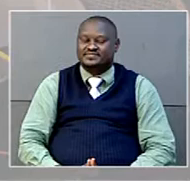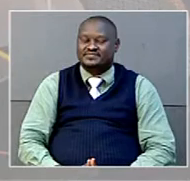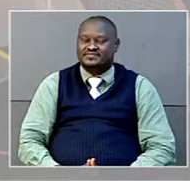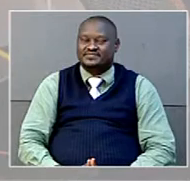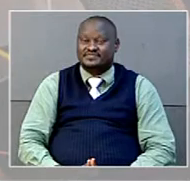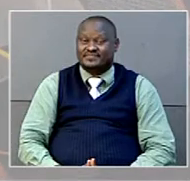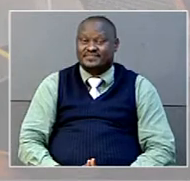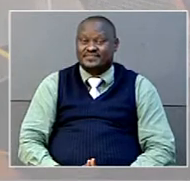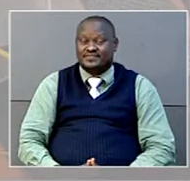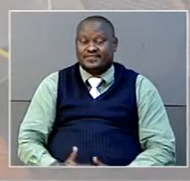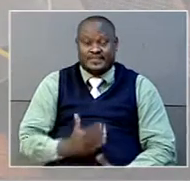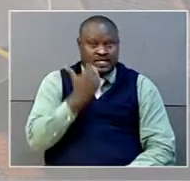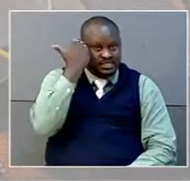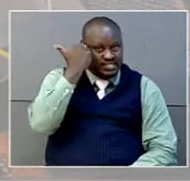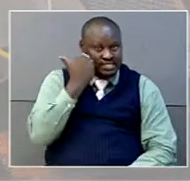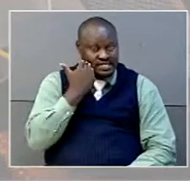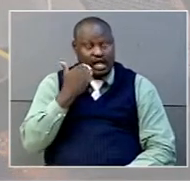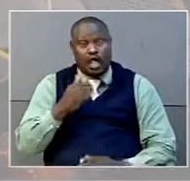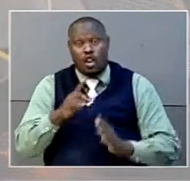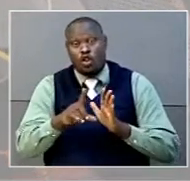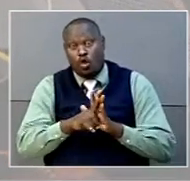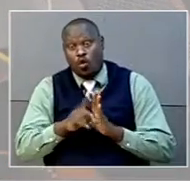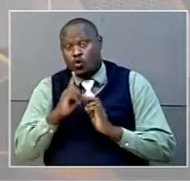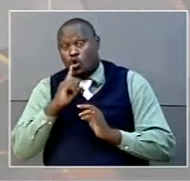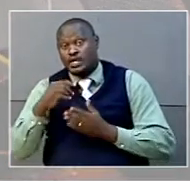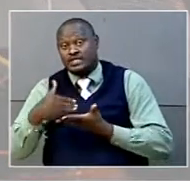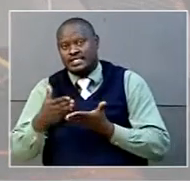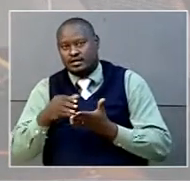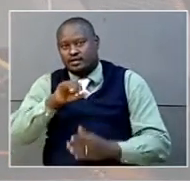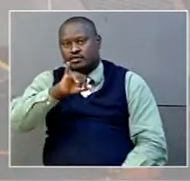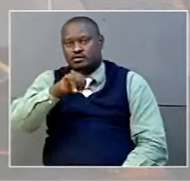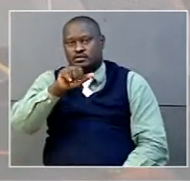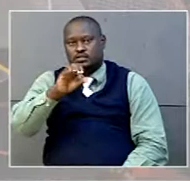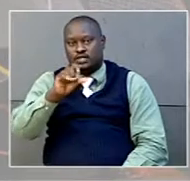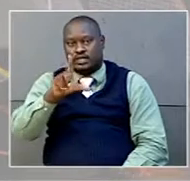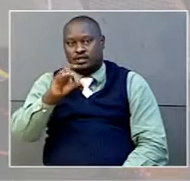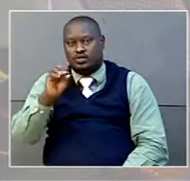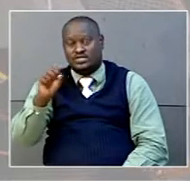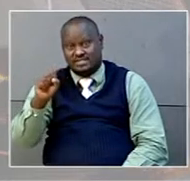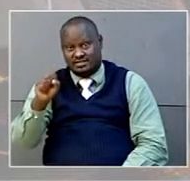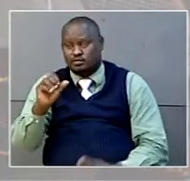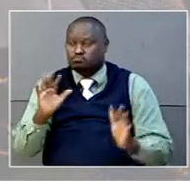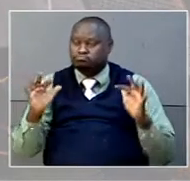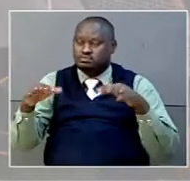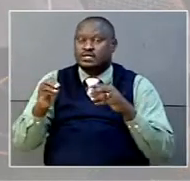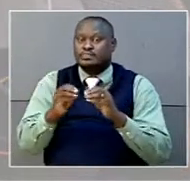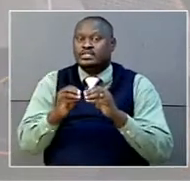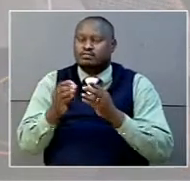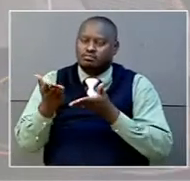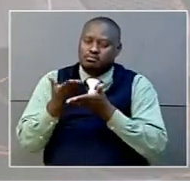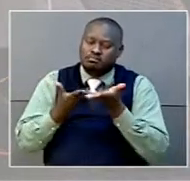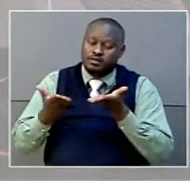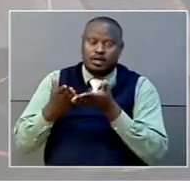Now the justice, law and order sector stakeholders have met to deliberate on the ongoing process that's aimed at